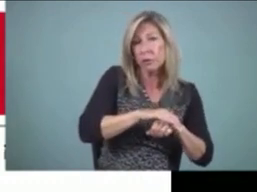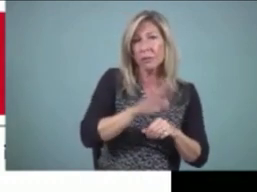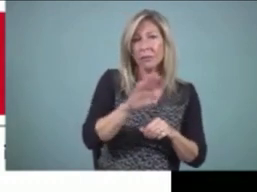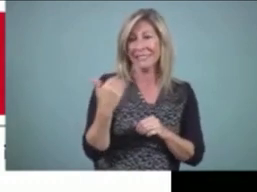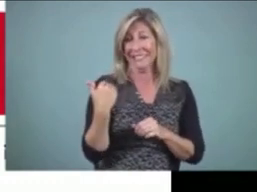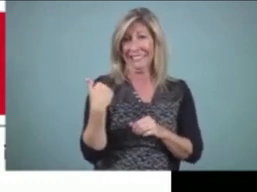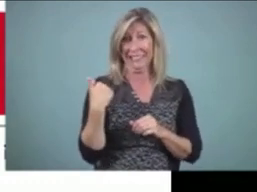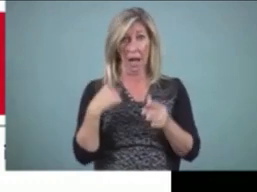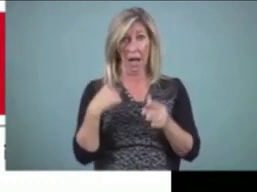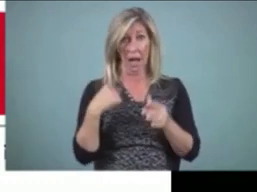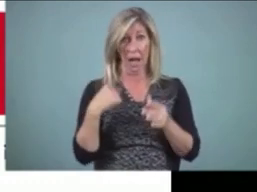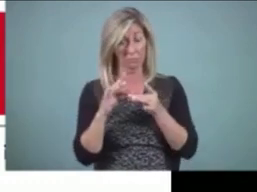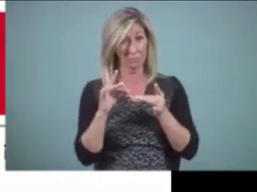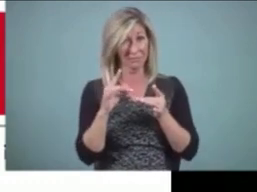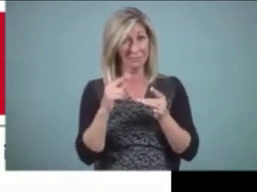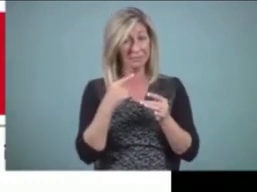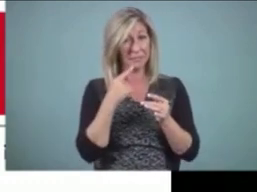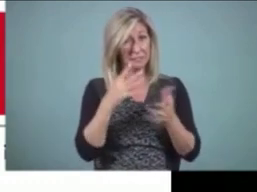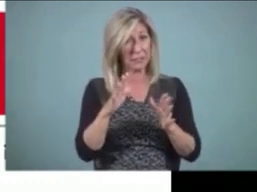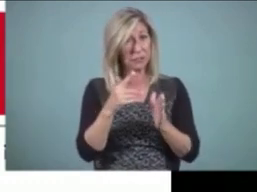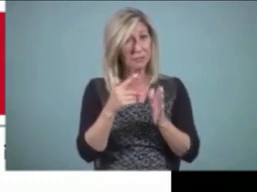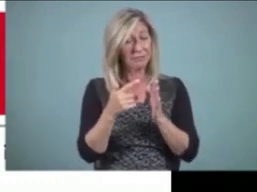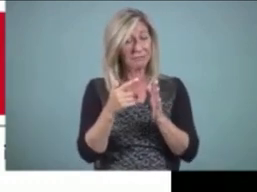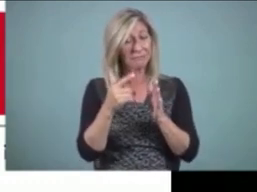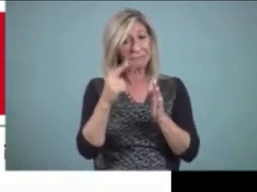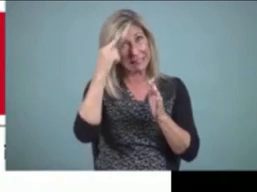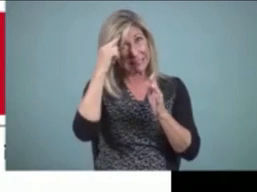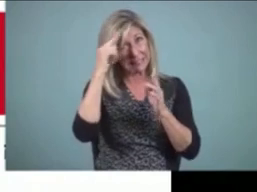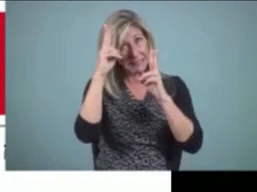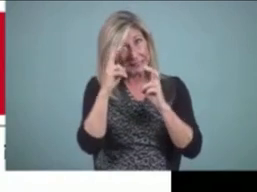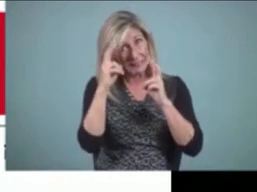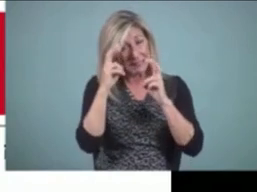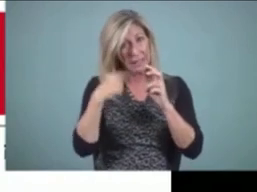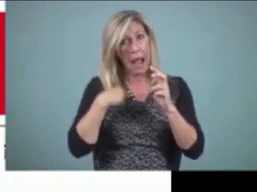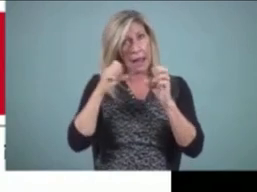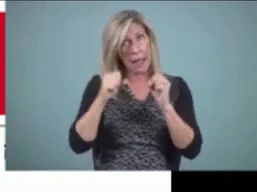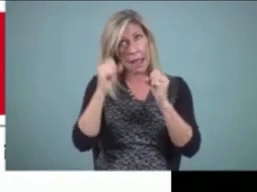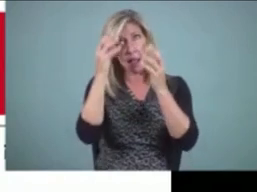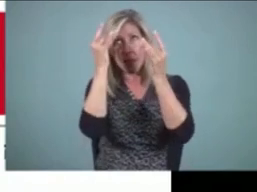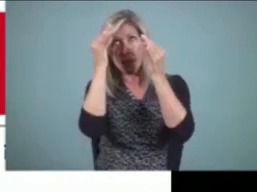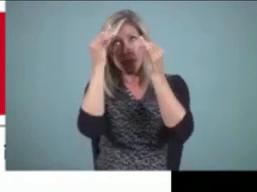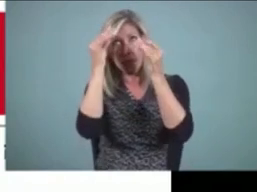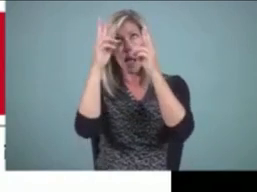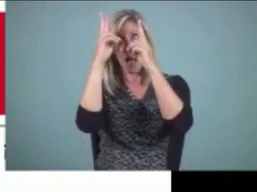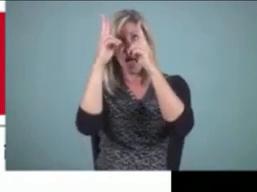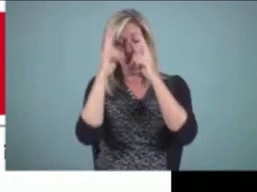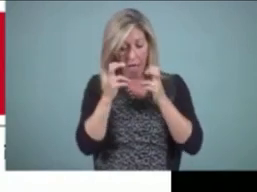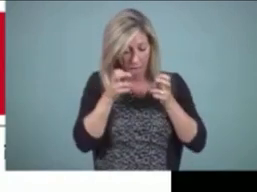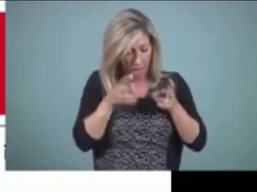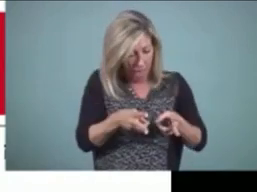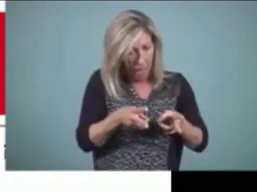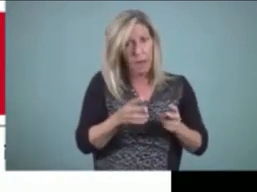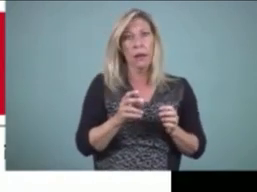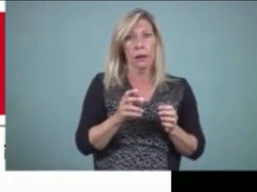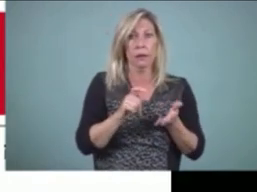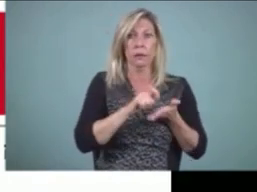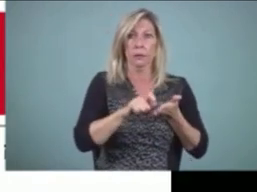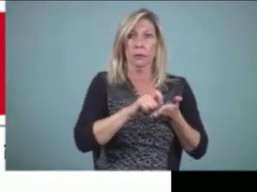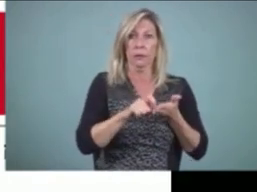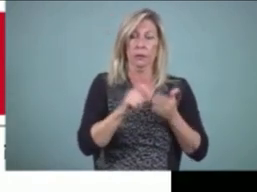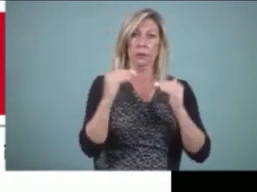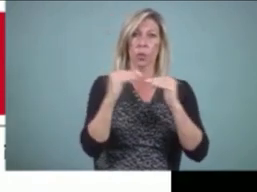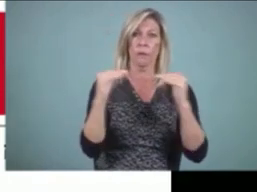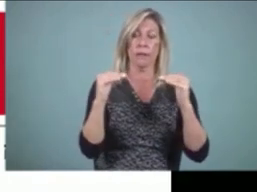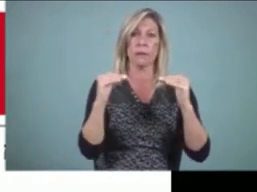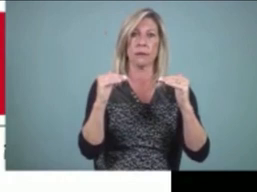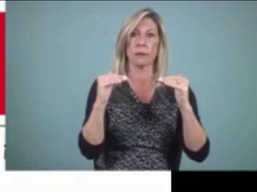to yourself in your head. And you have to be able to produce in your through-the-air language what you're going to put on the page.